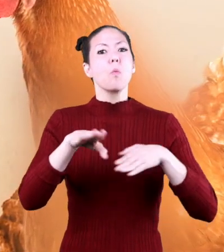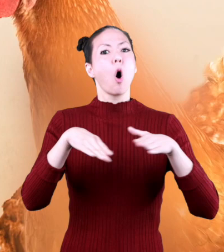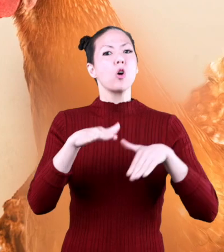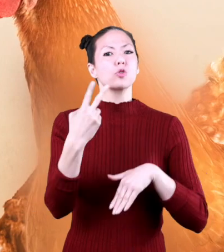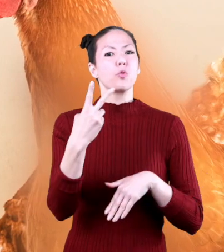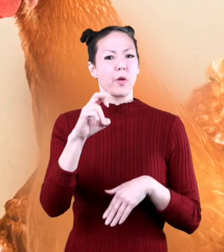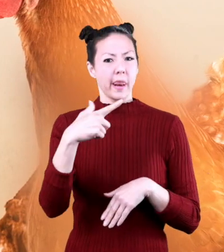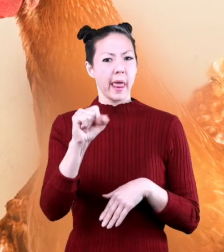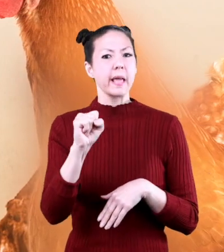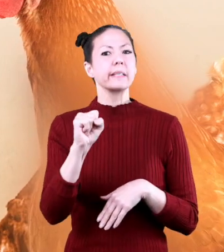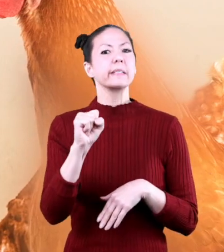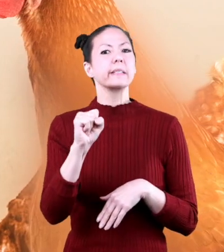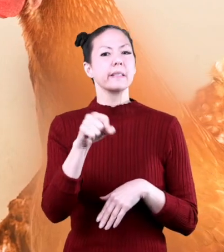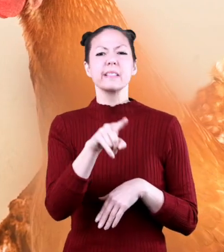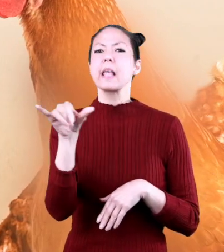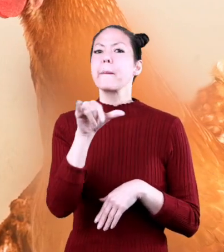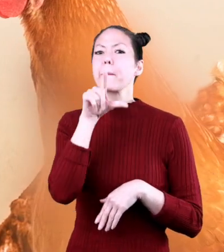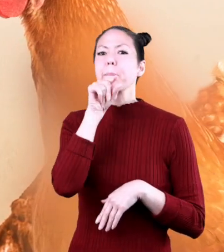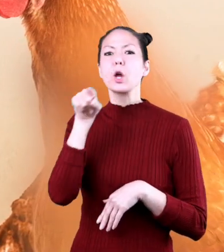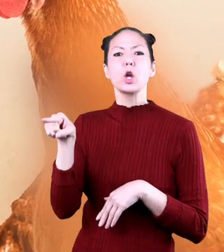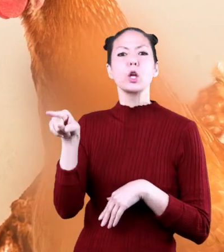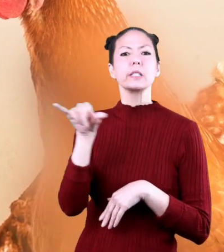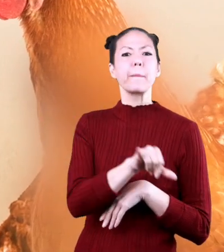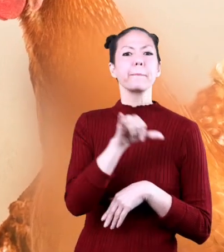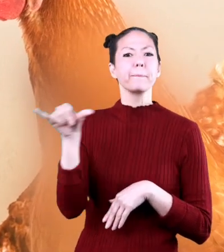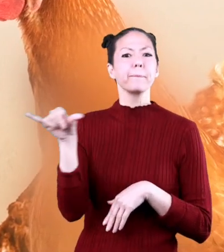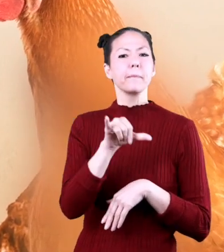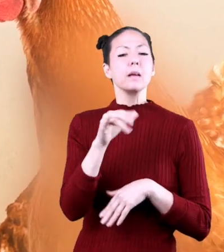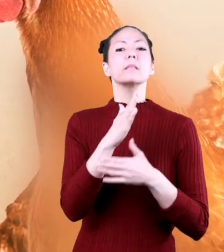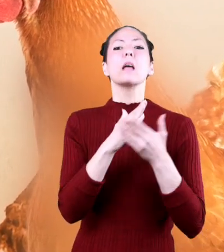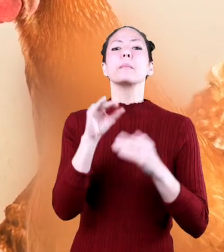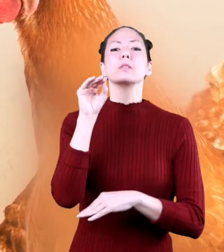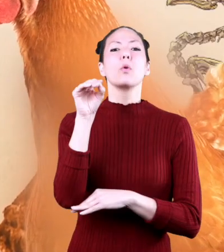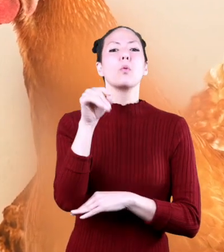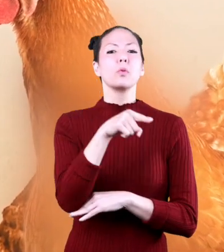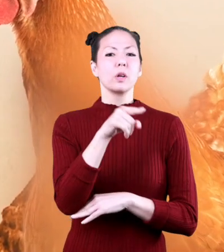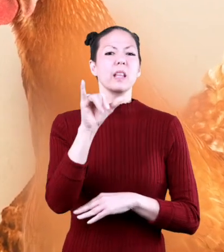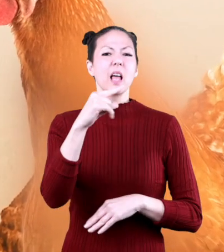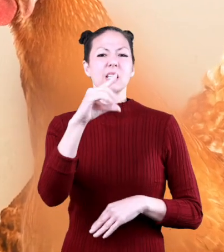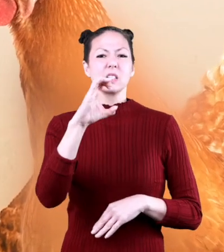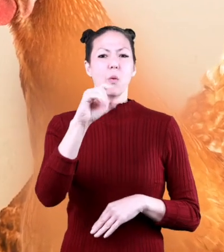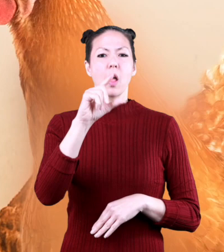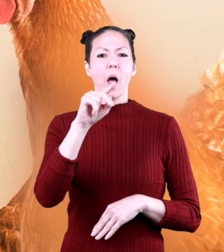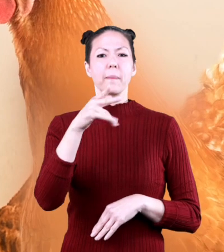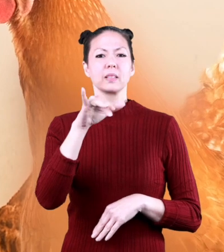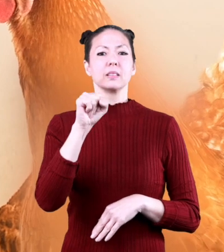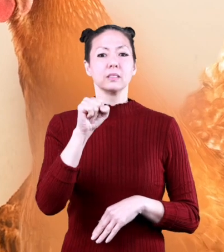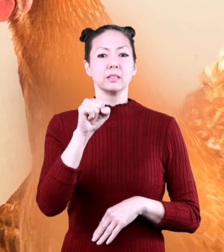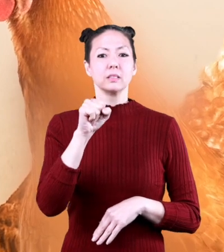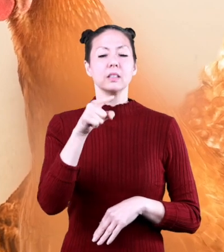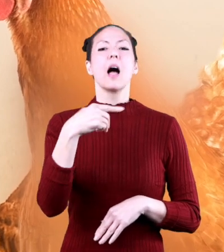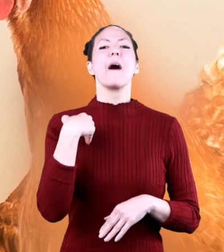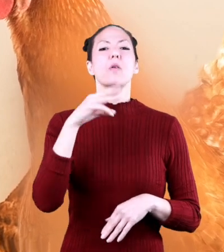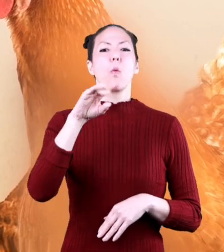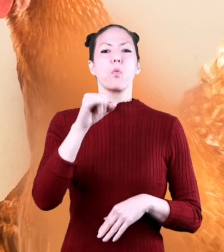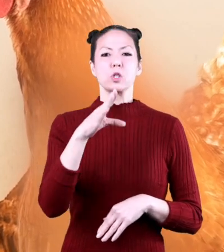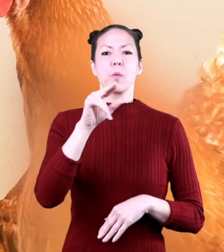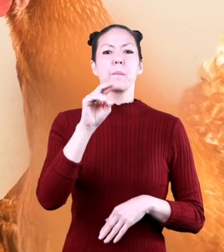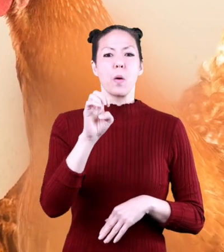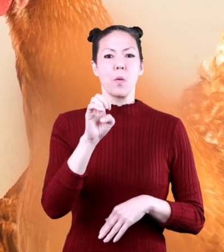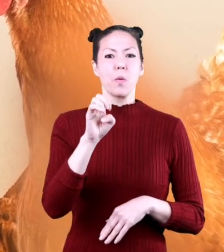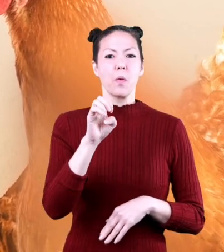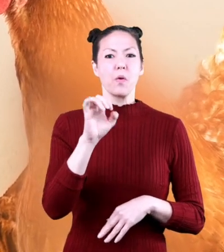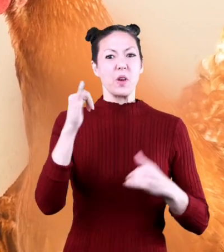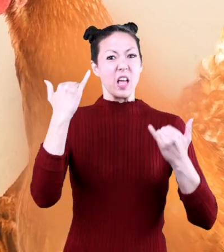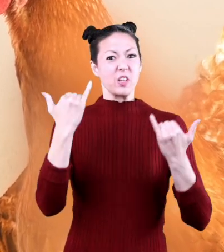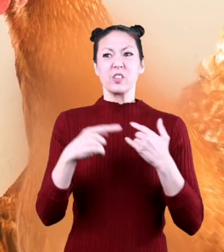that walked on two legs have hip bones similar to birds some dinosaurs like the coelophysis also